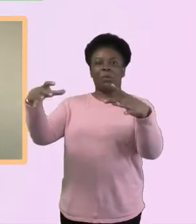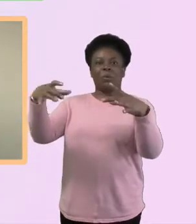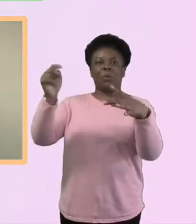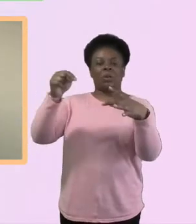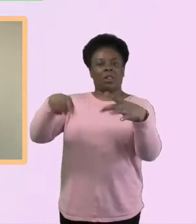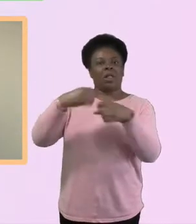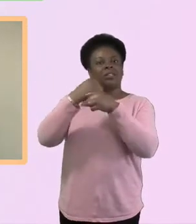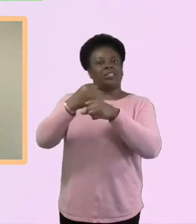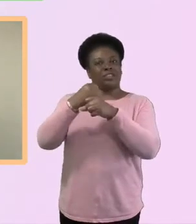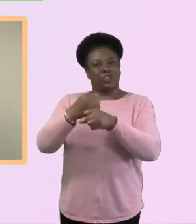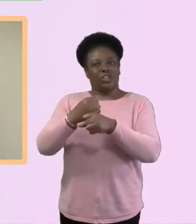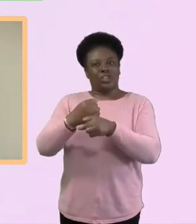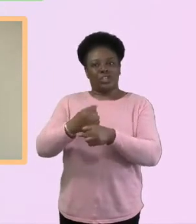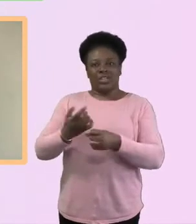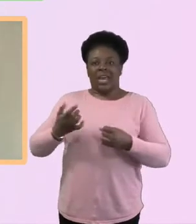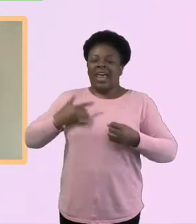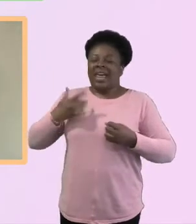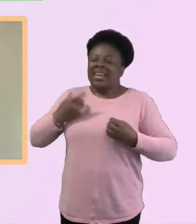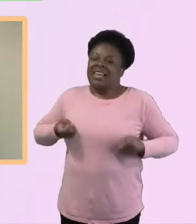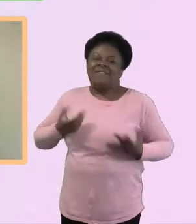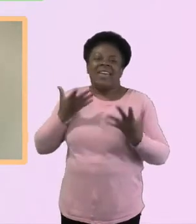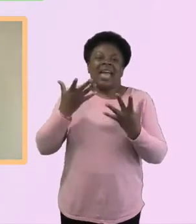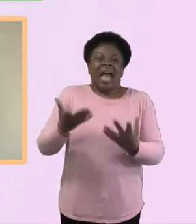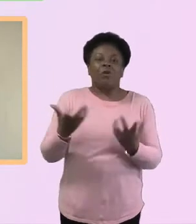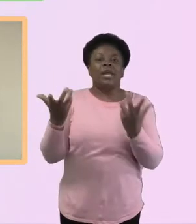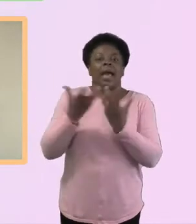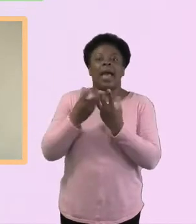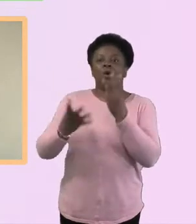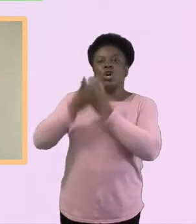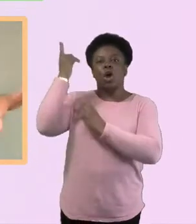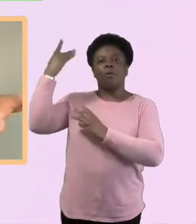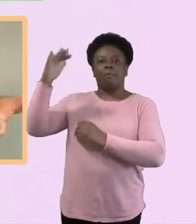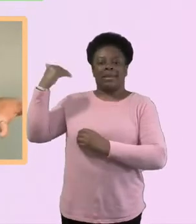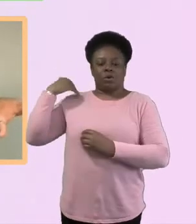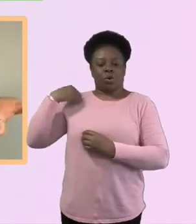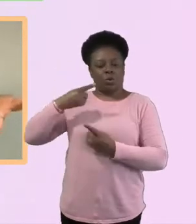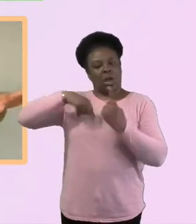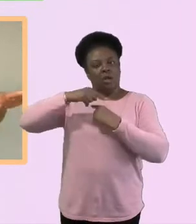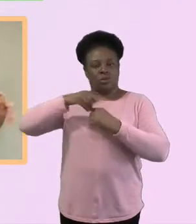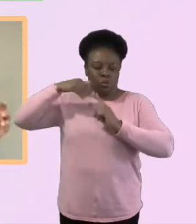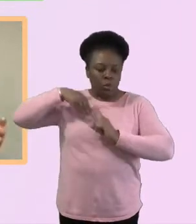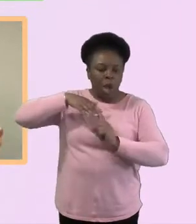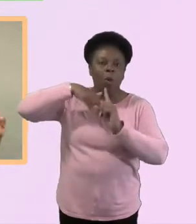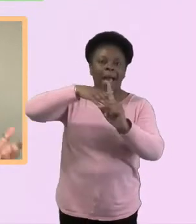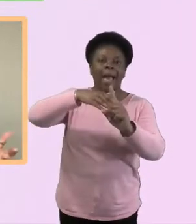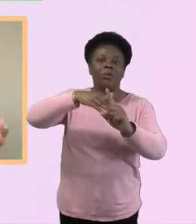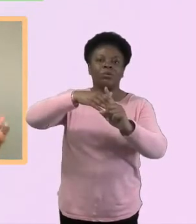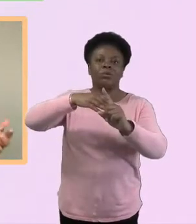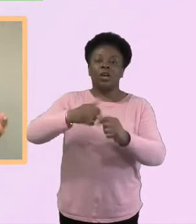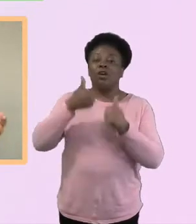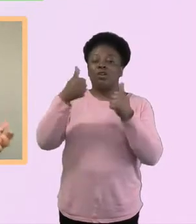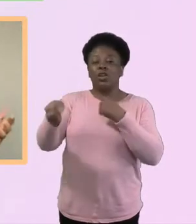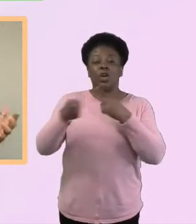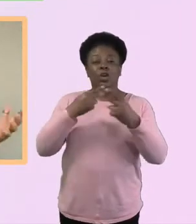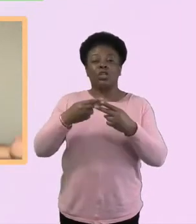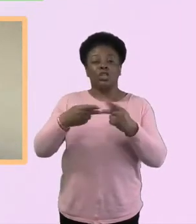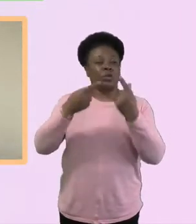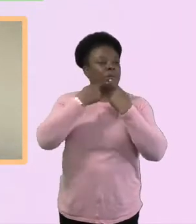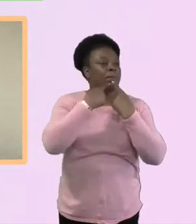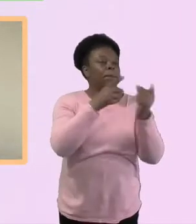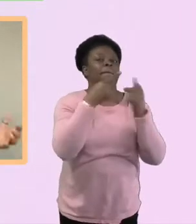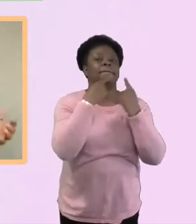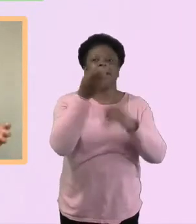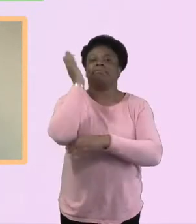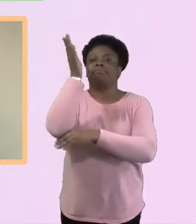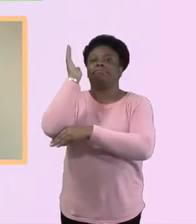we're called to as Jesus calls us to, and to love God, to love people as we're sharing the good news. And that might not look the way it's always